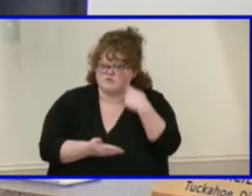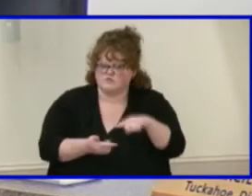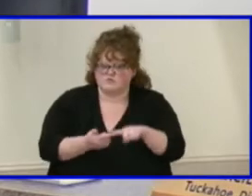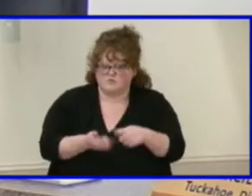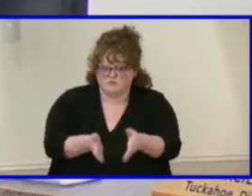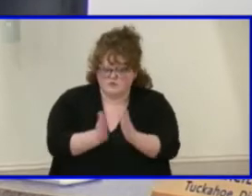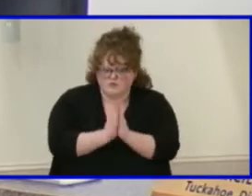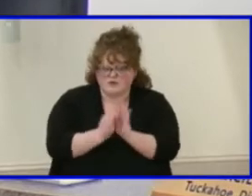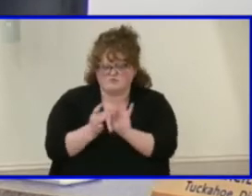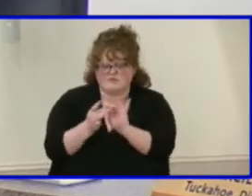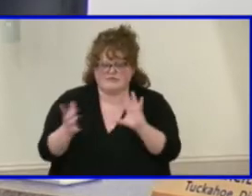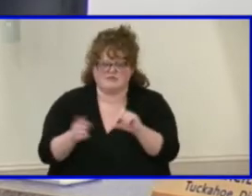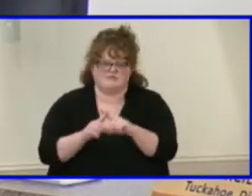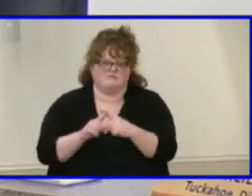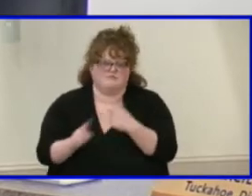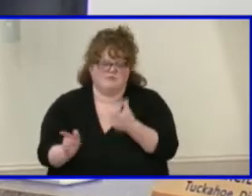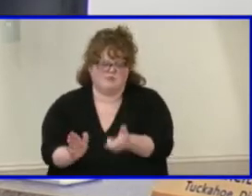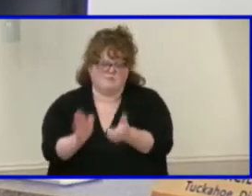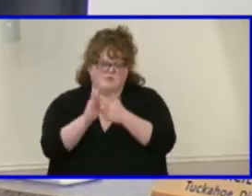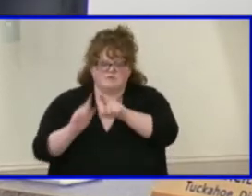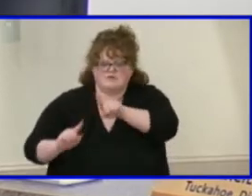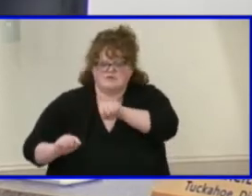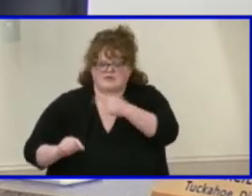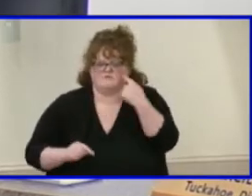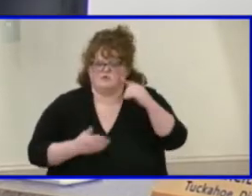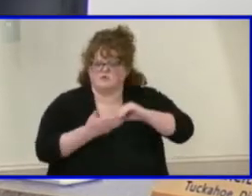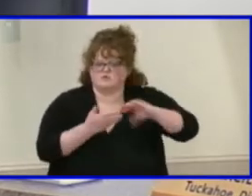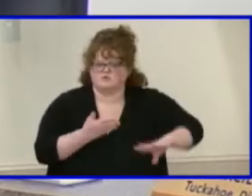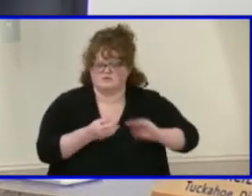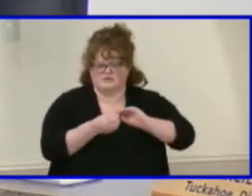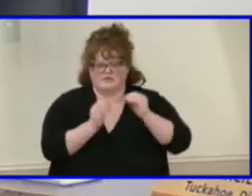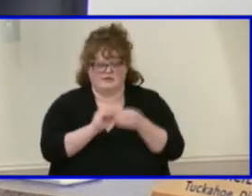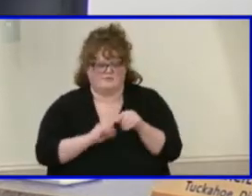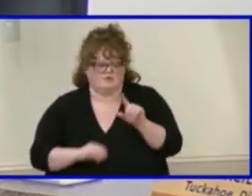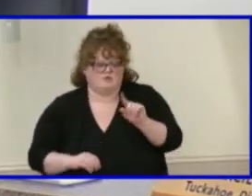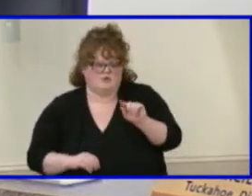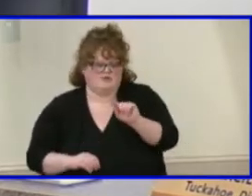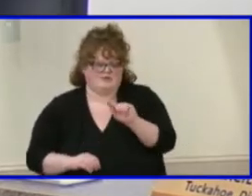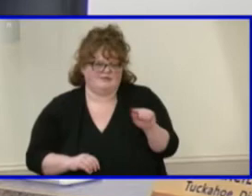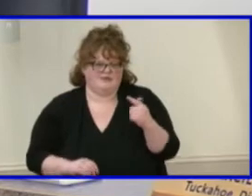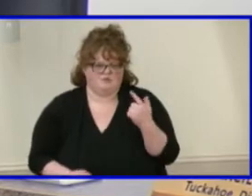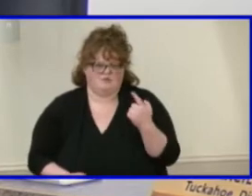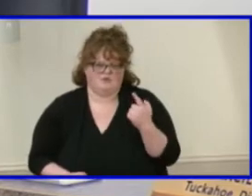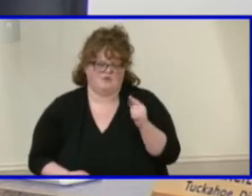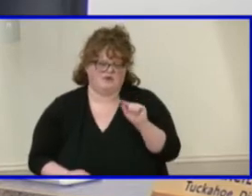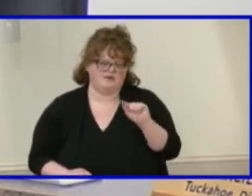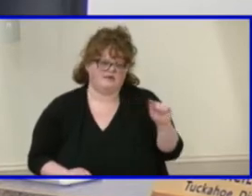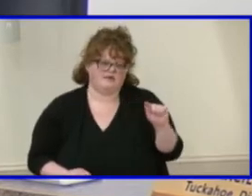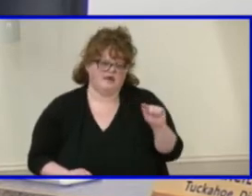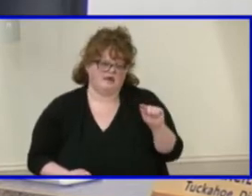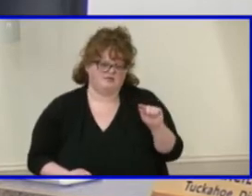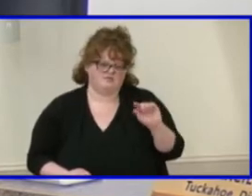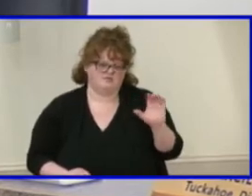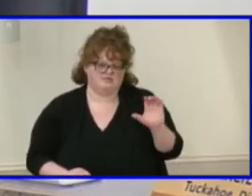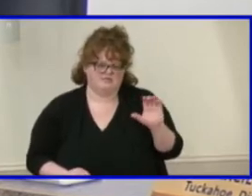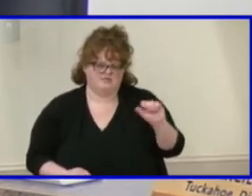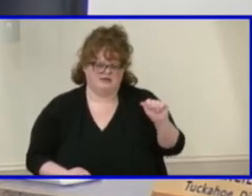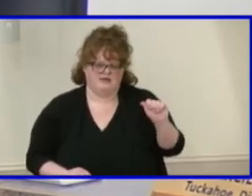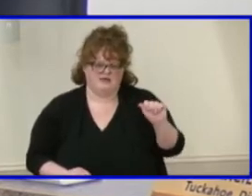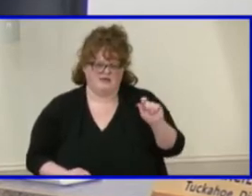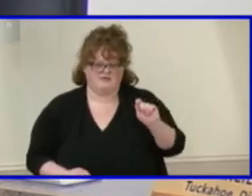release from compulsory attendance for student case number 20-21-CA